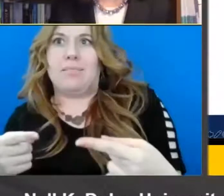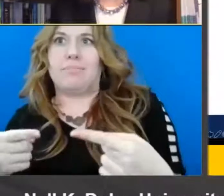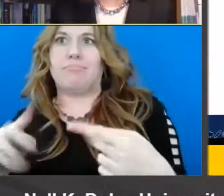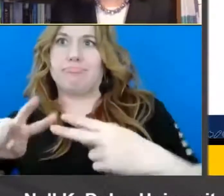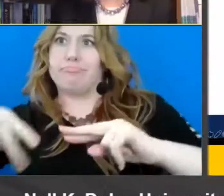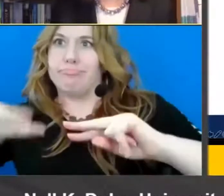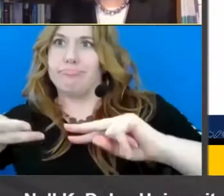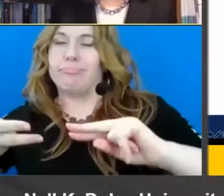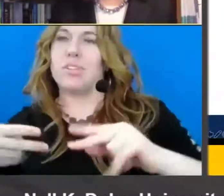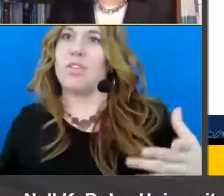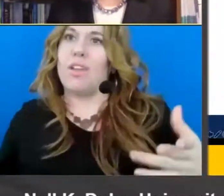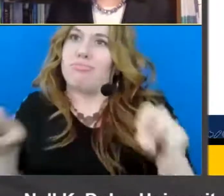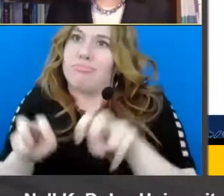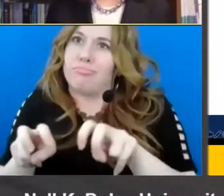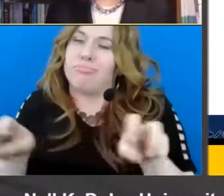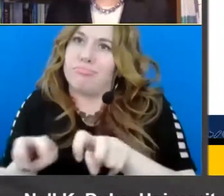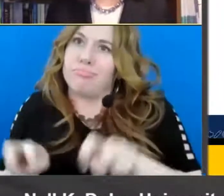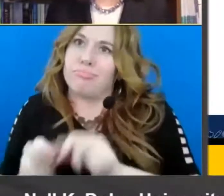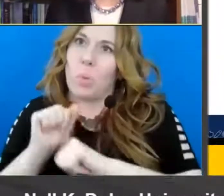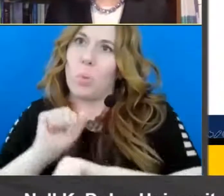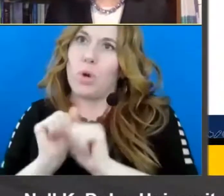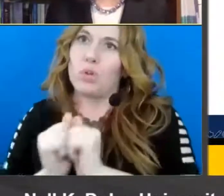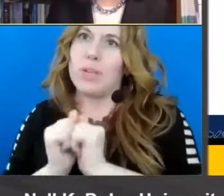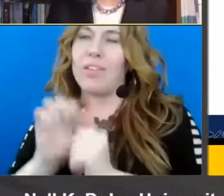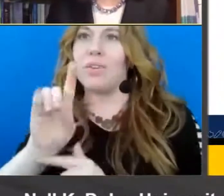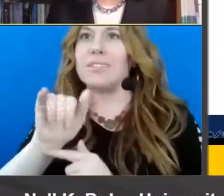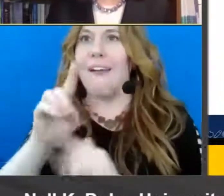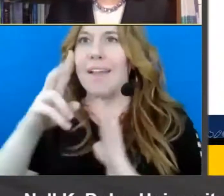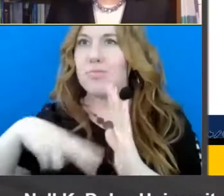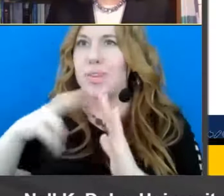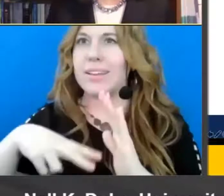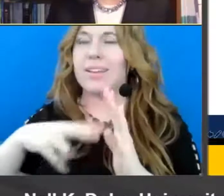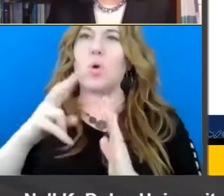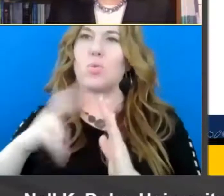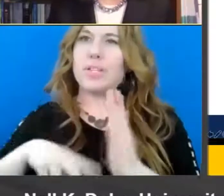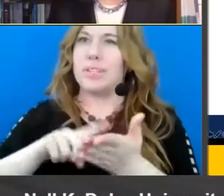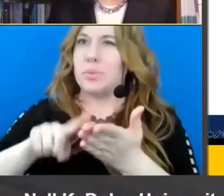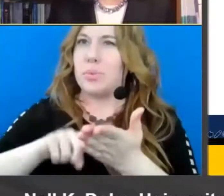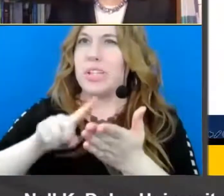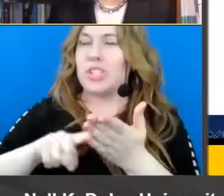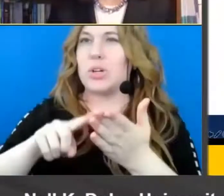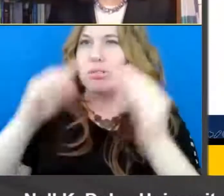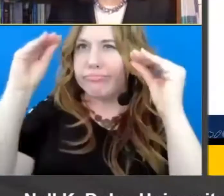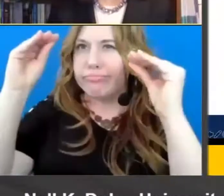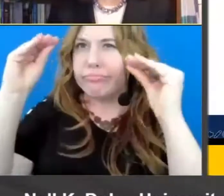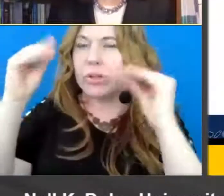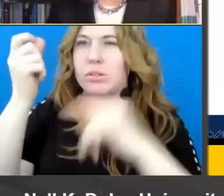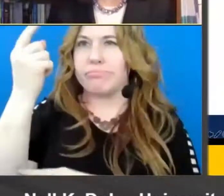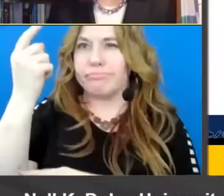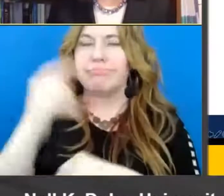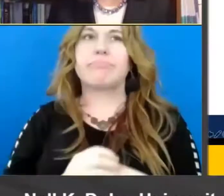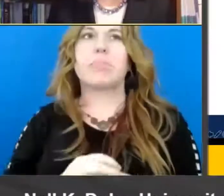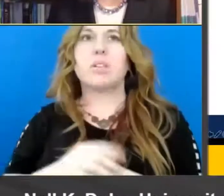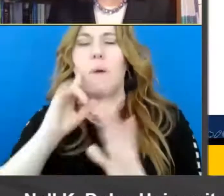dyad reading or other research tested instructional practices um so the idea is you're identifying these instructional